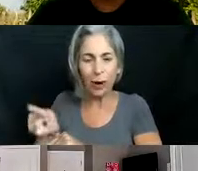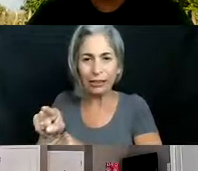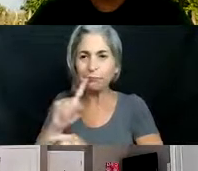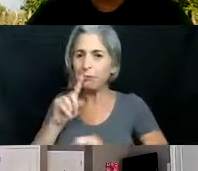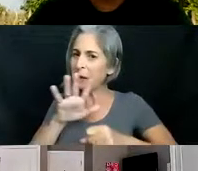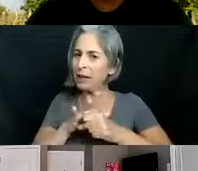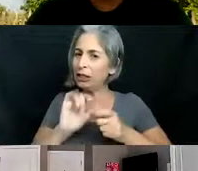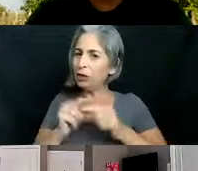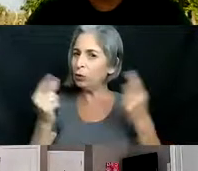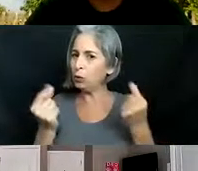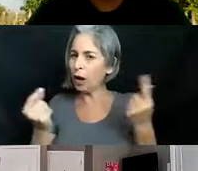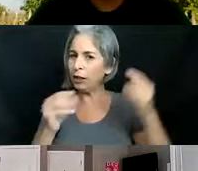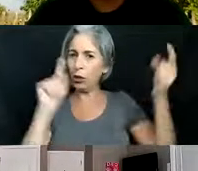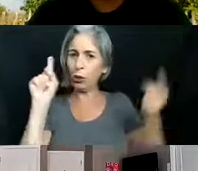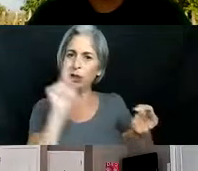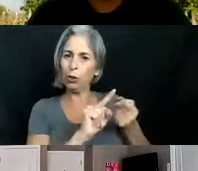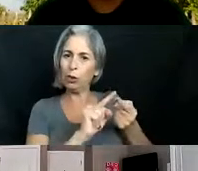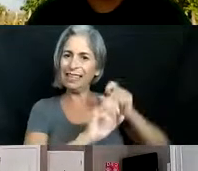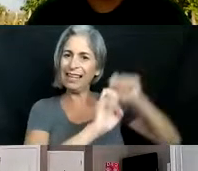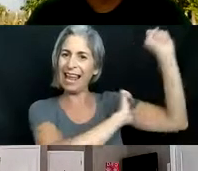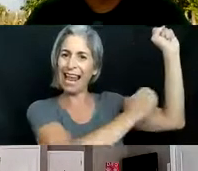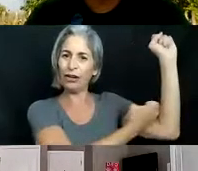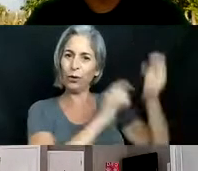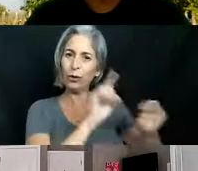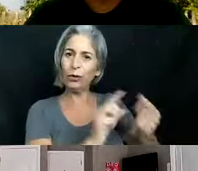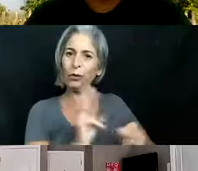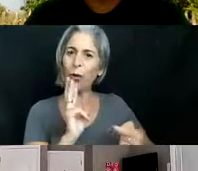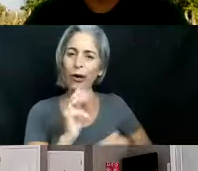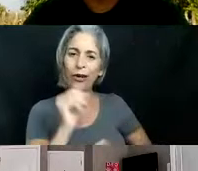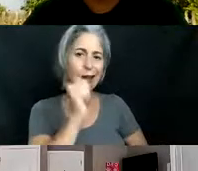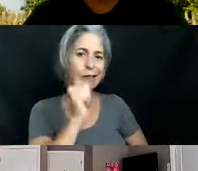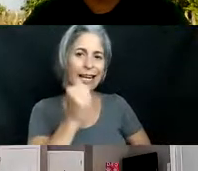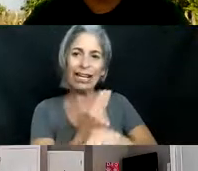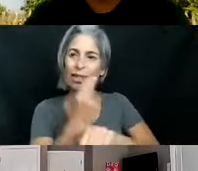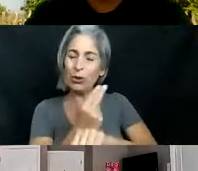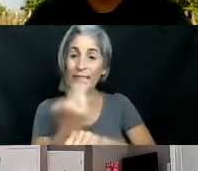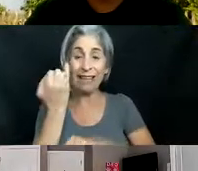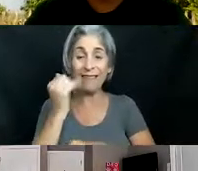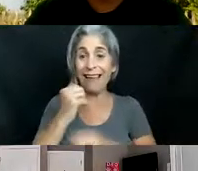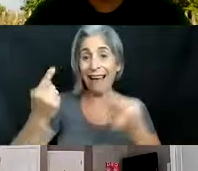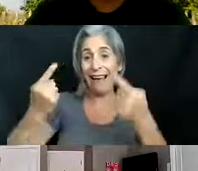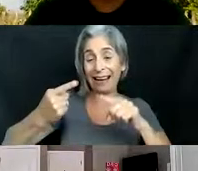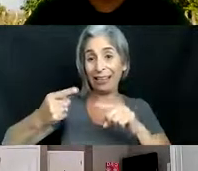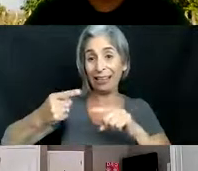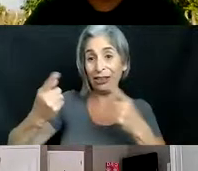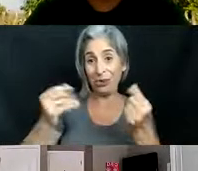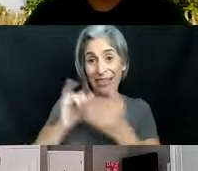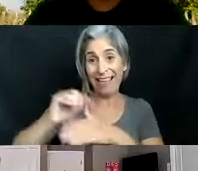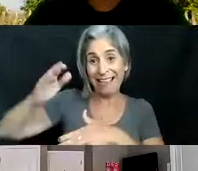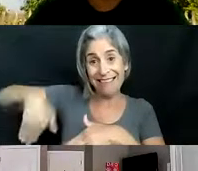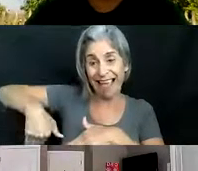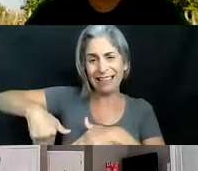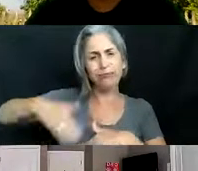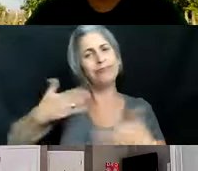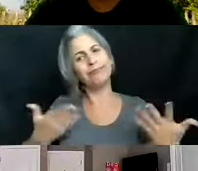to reduce energy and water in your in your daily life if you haven't done it already please do and share it because last i